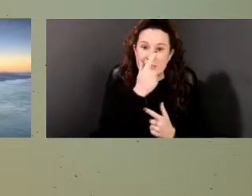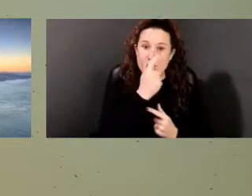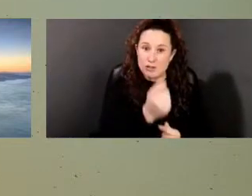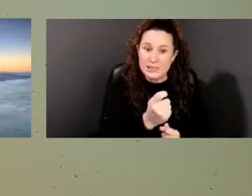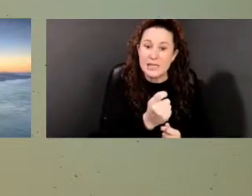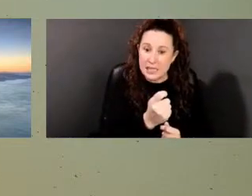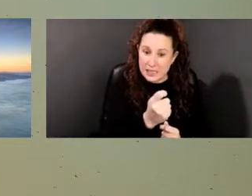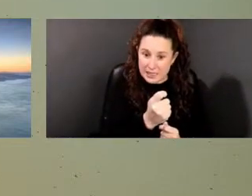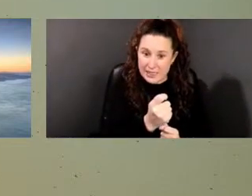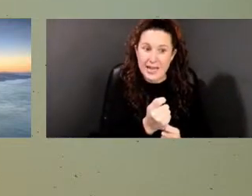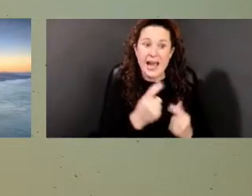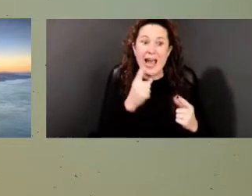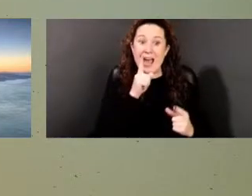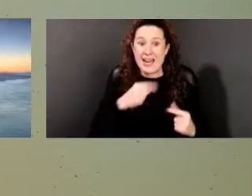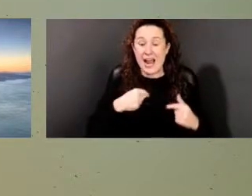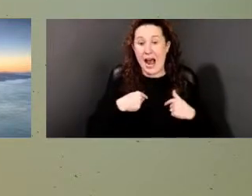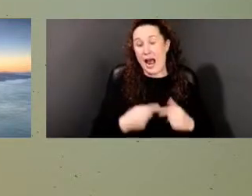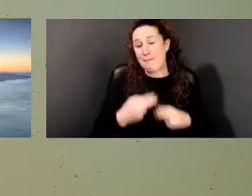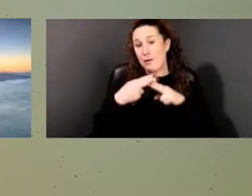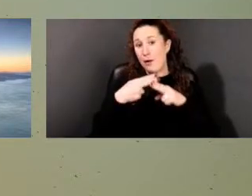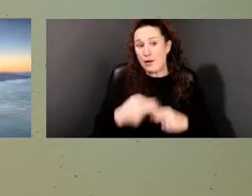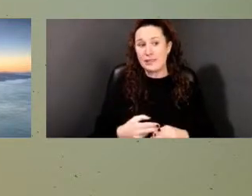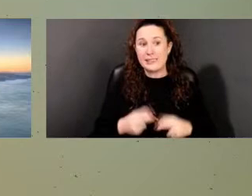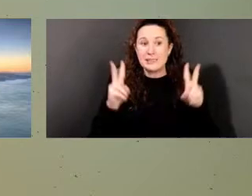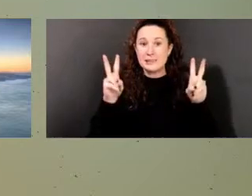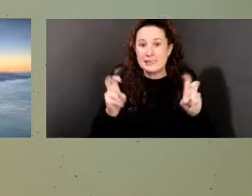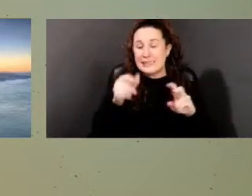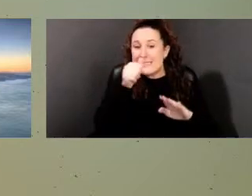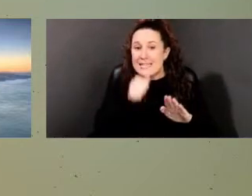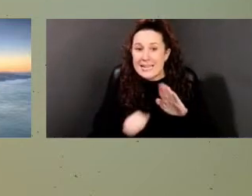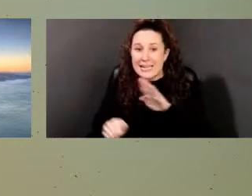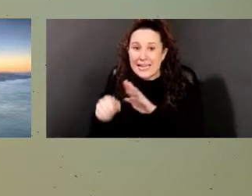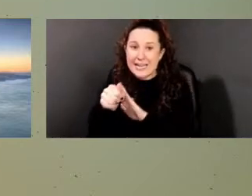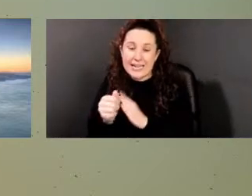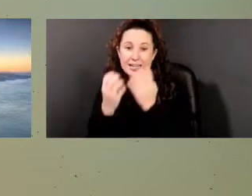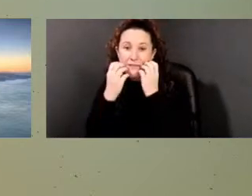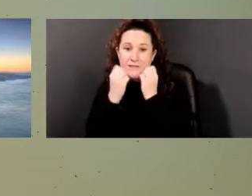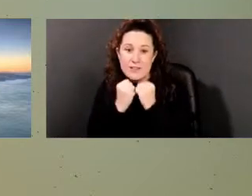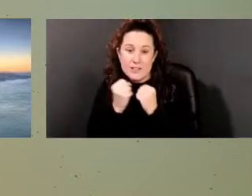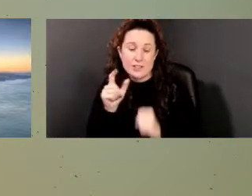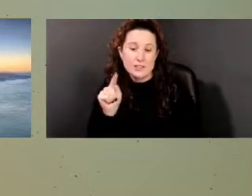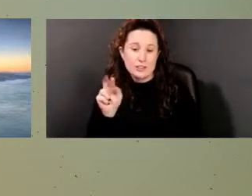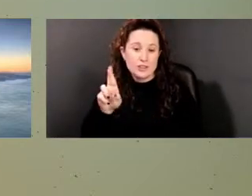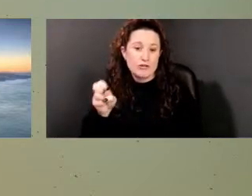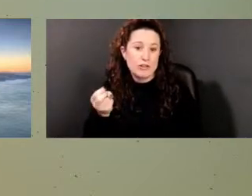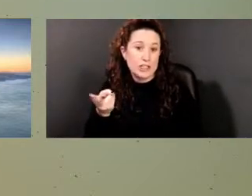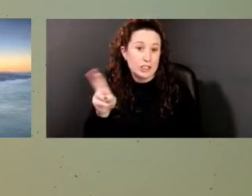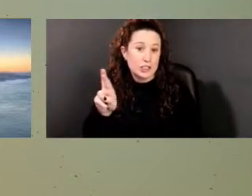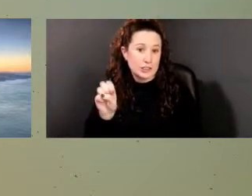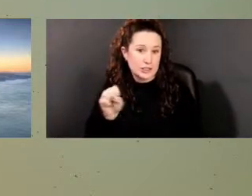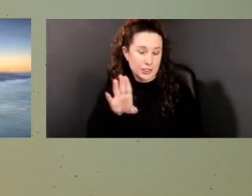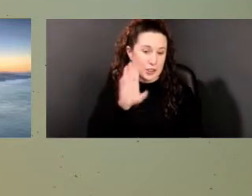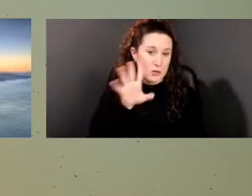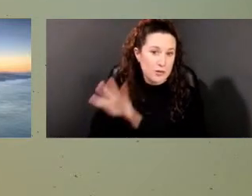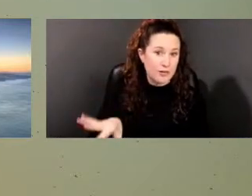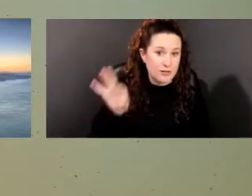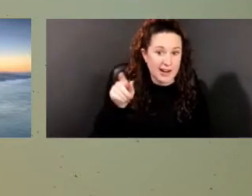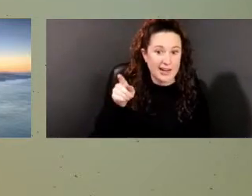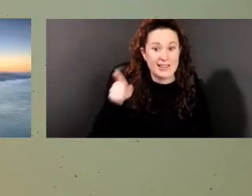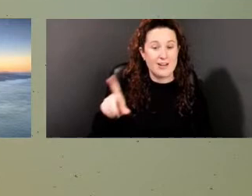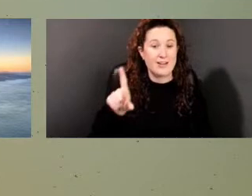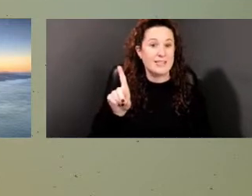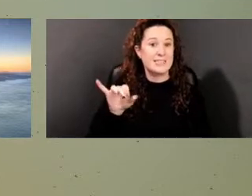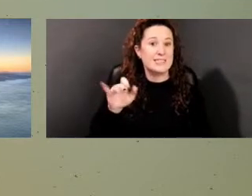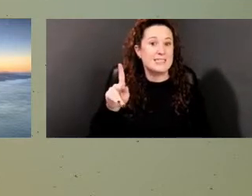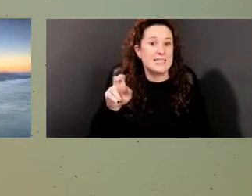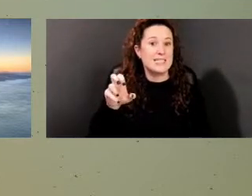calling hidden treasures that you will find at the Dickinson Plantation. There are